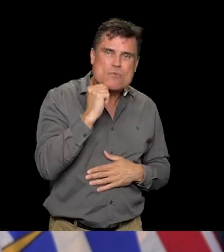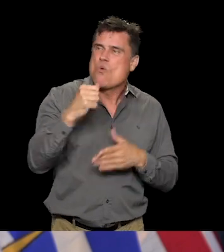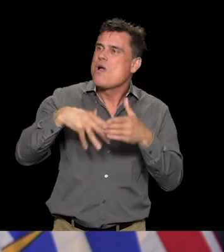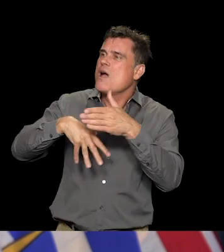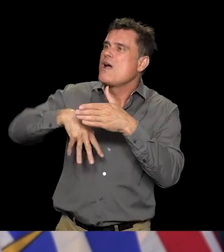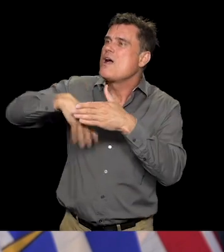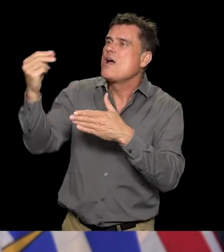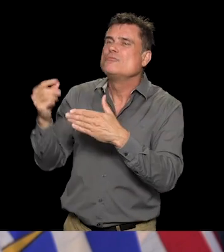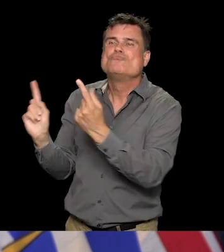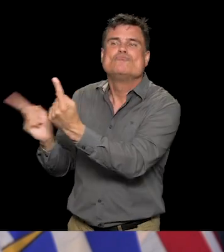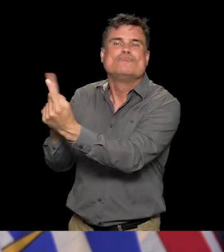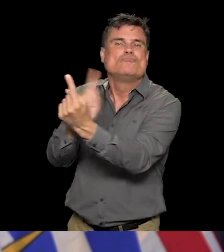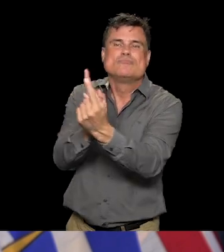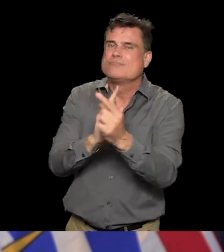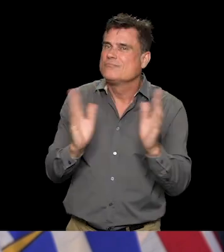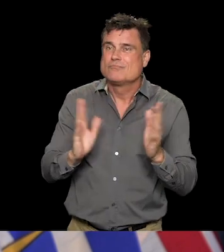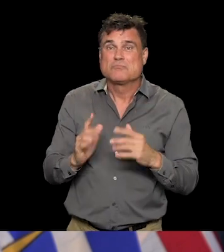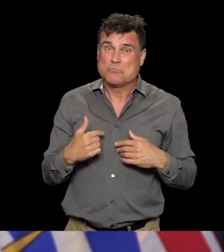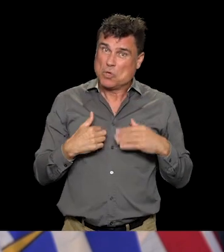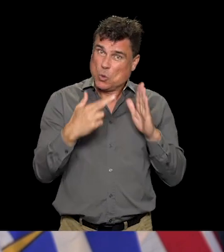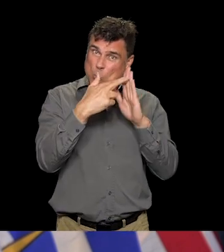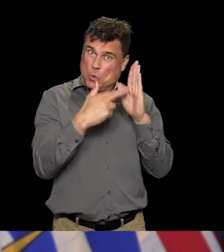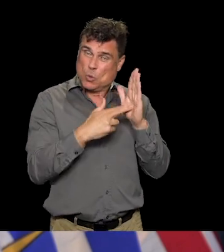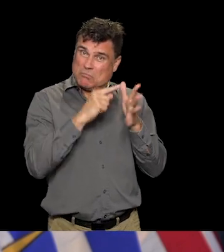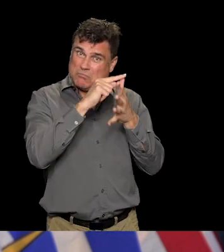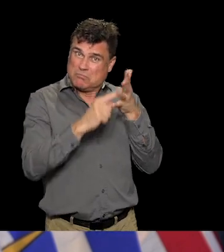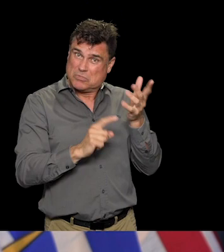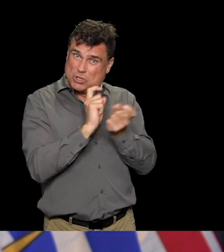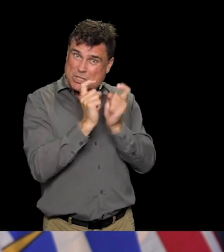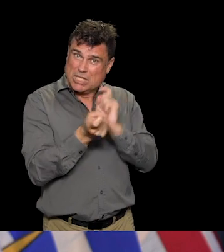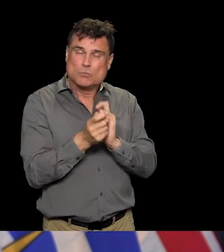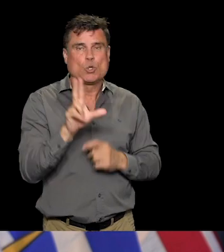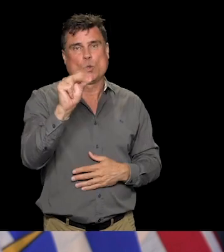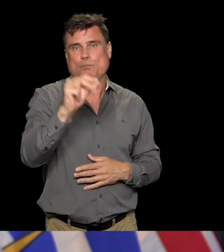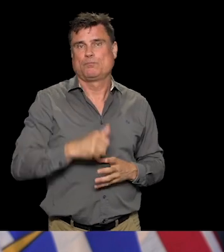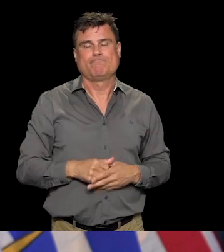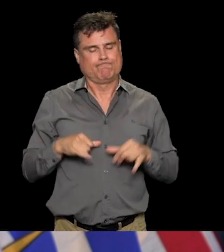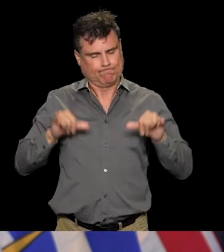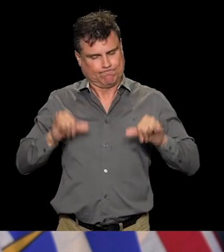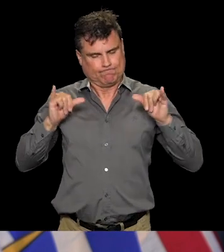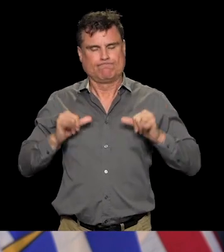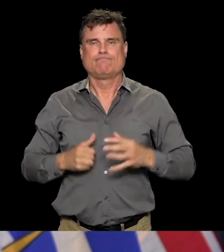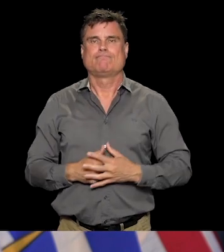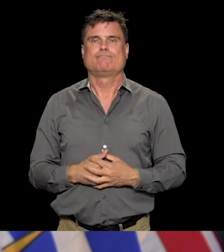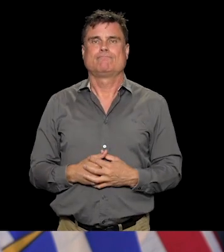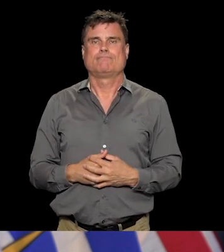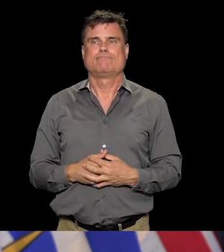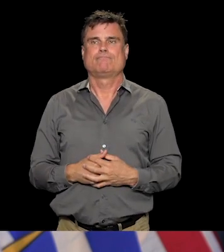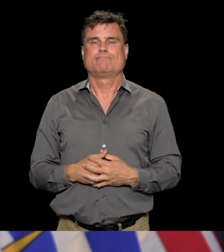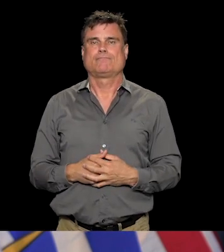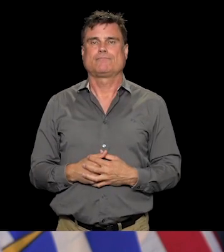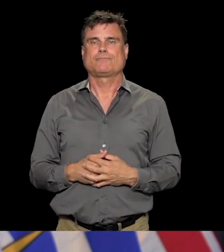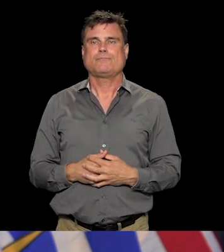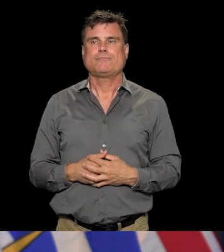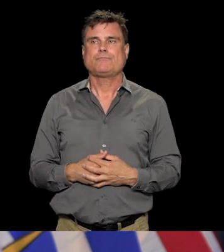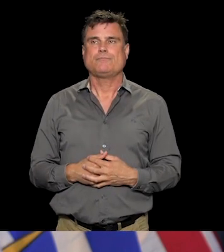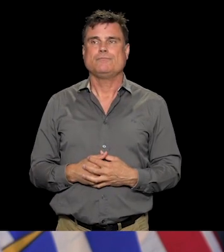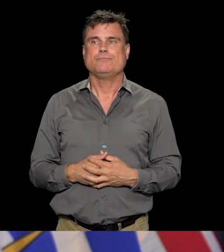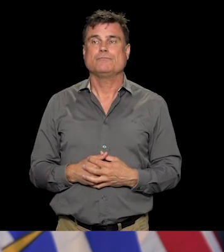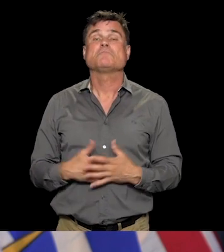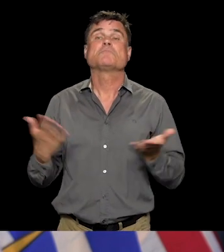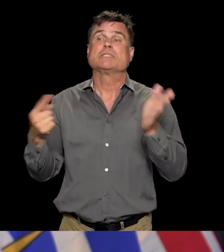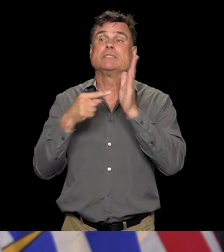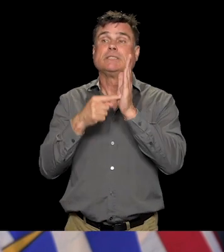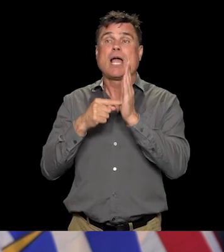And I've told some stories. Some of them that are events that happened here but, you know, very recently in Germany there was